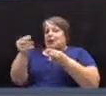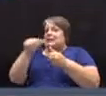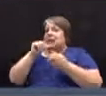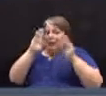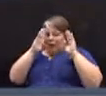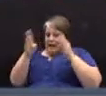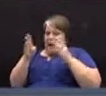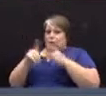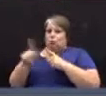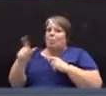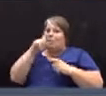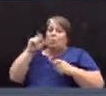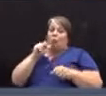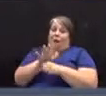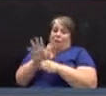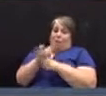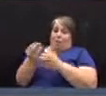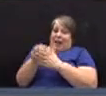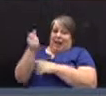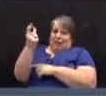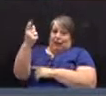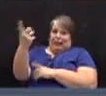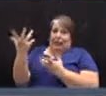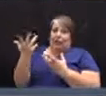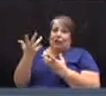because we don't have enough money every year.